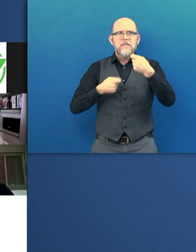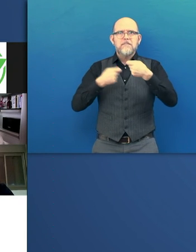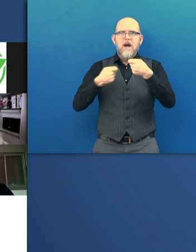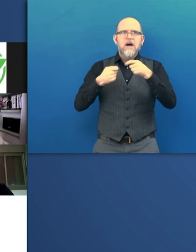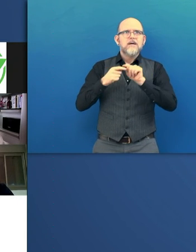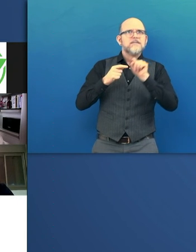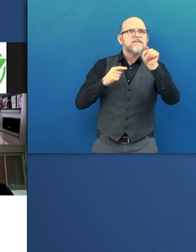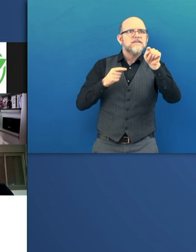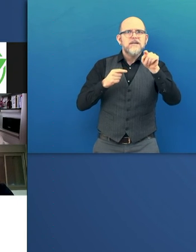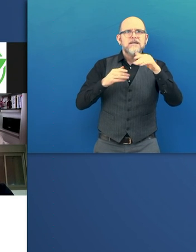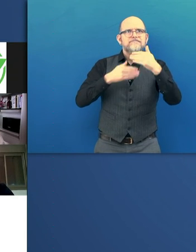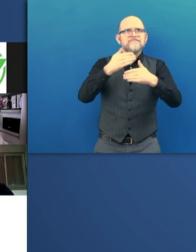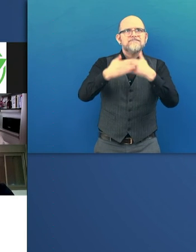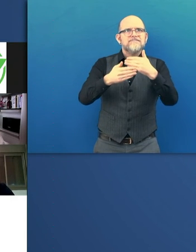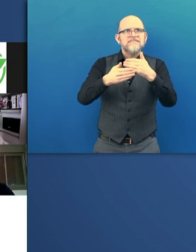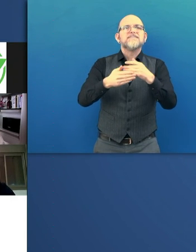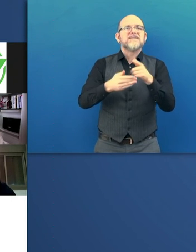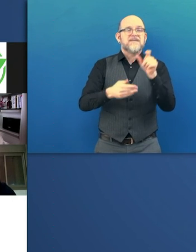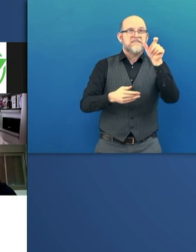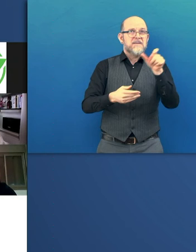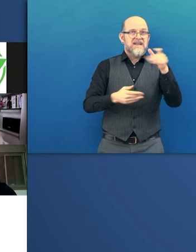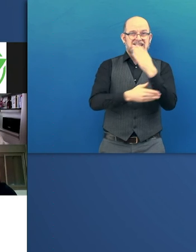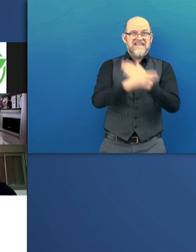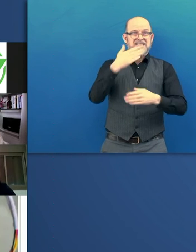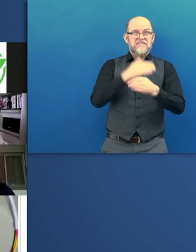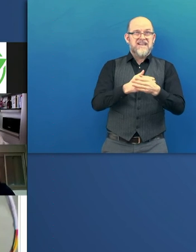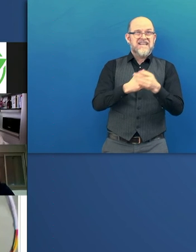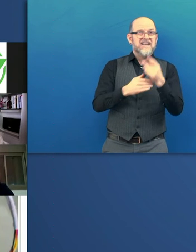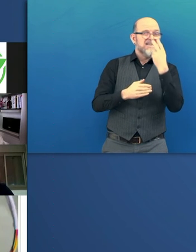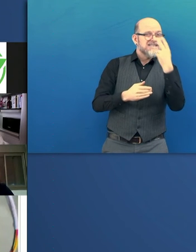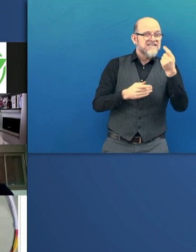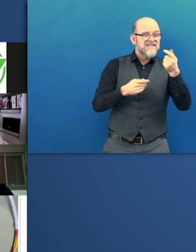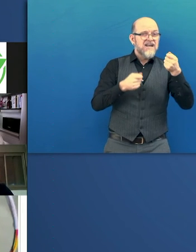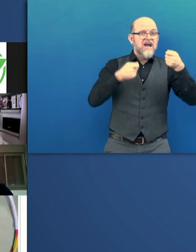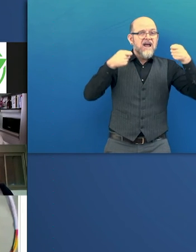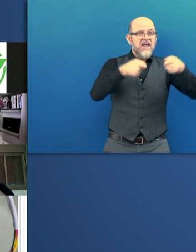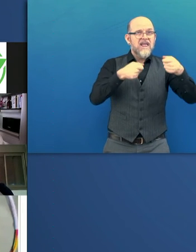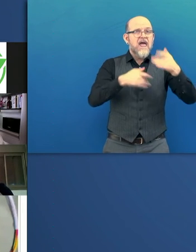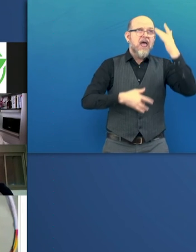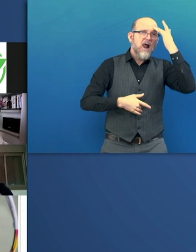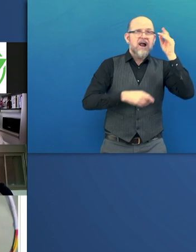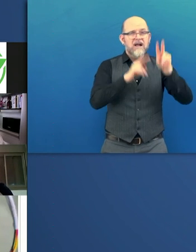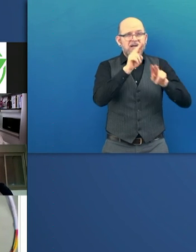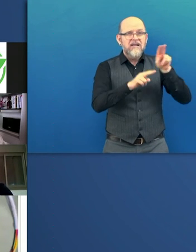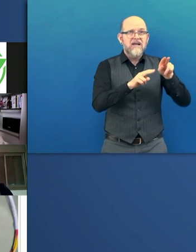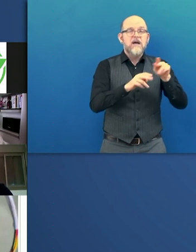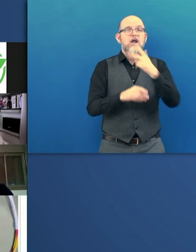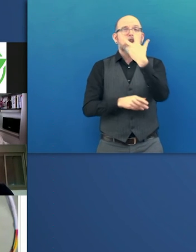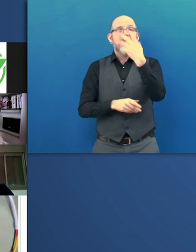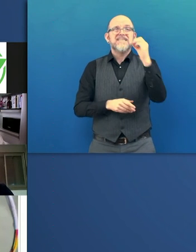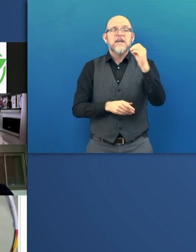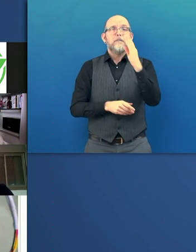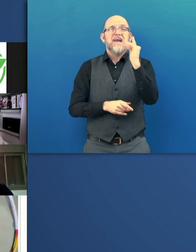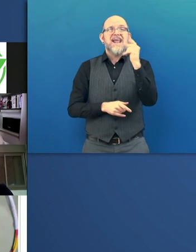$30 billion. And the neurotech market is around $20 billion. And if we look at the existing